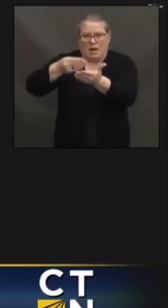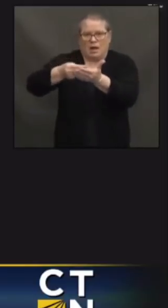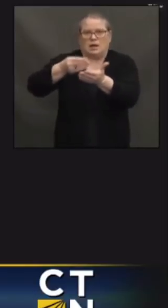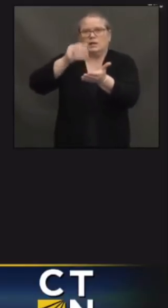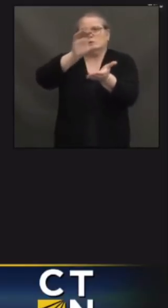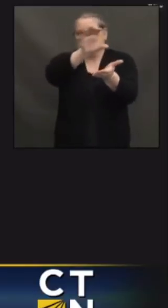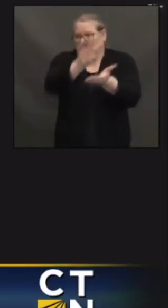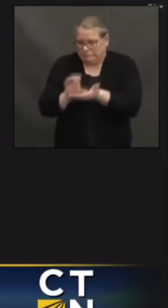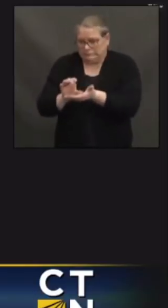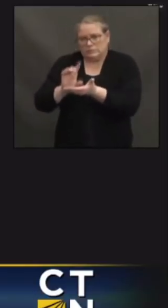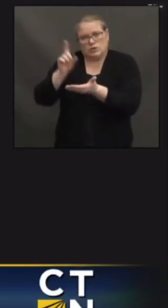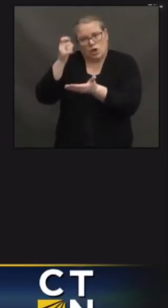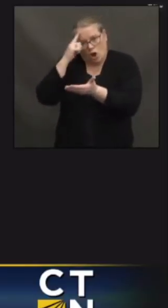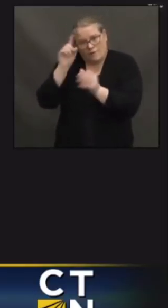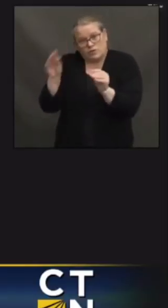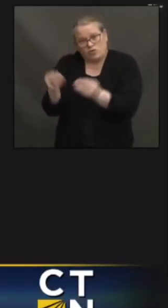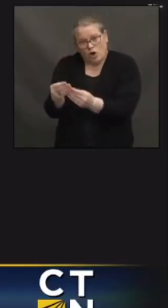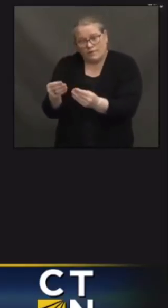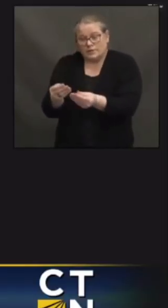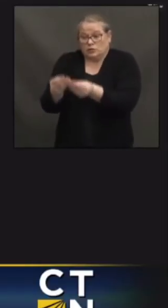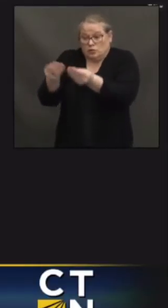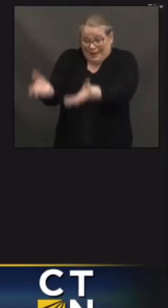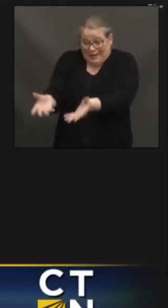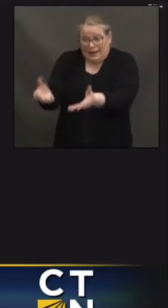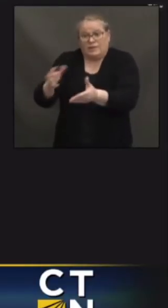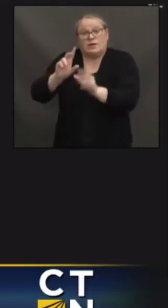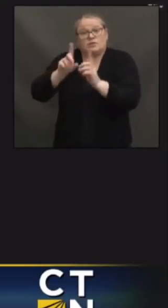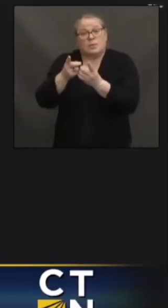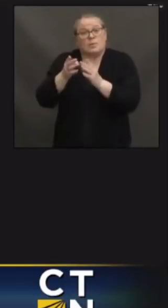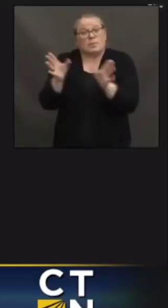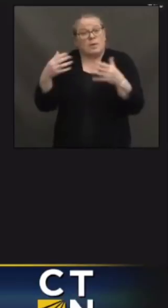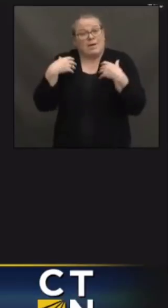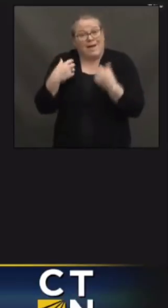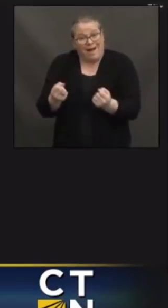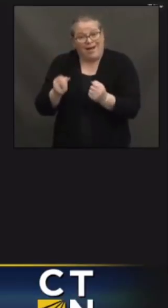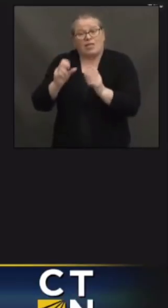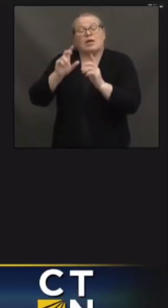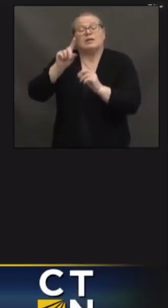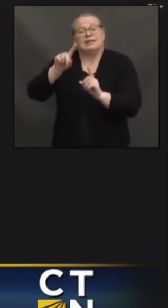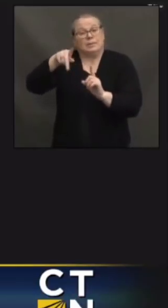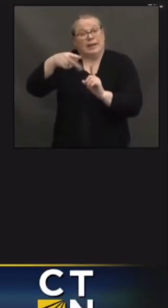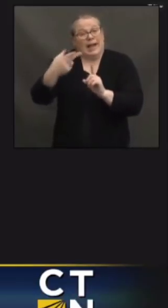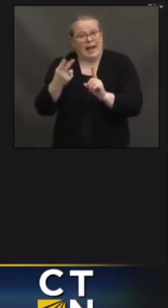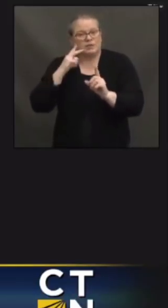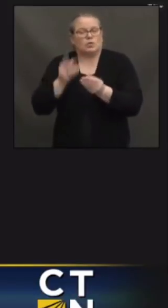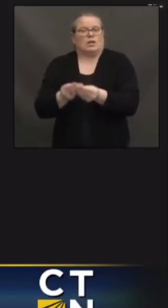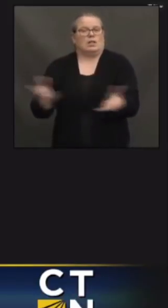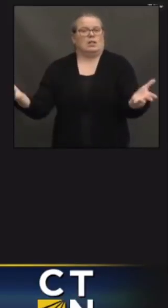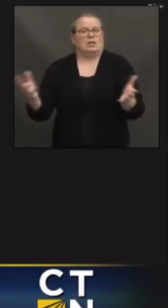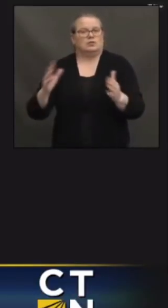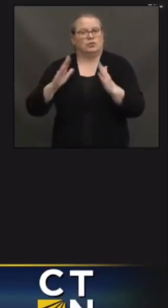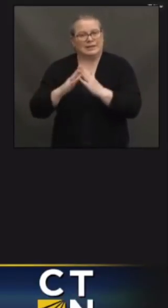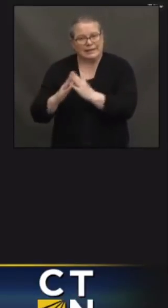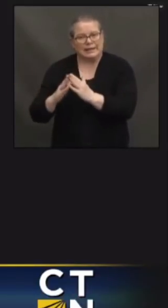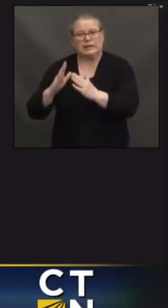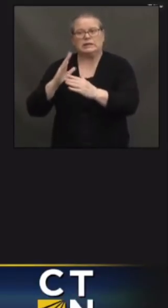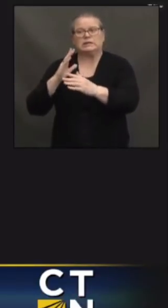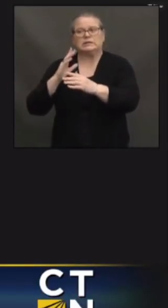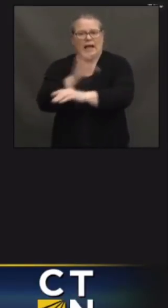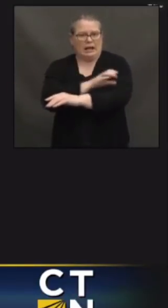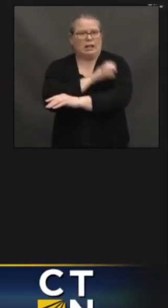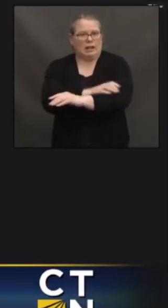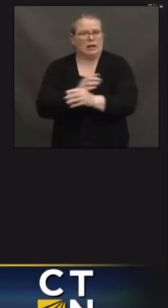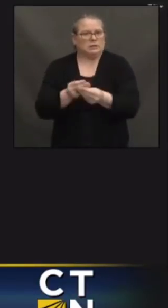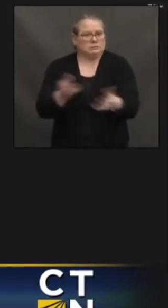as quickly as possible so that it can be distributed out to the cities and to other clinics. What we're going to need to